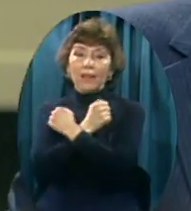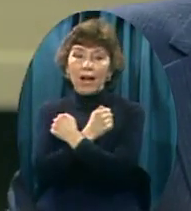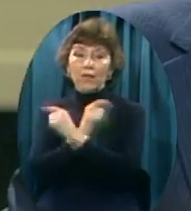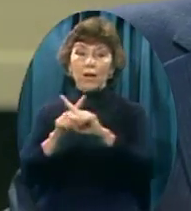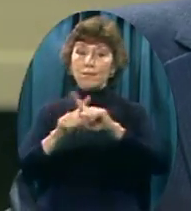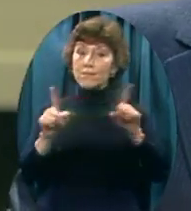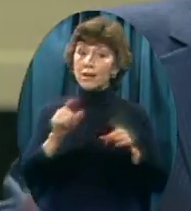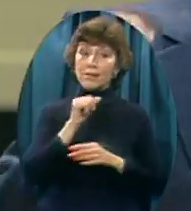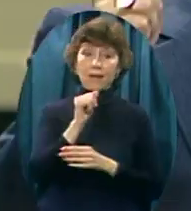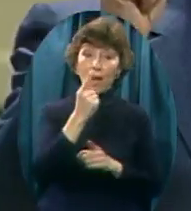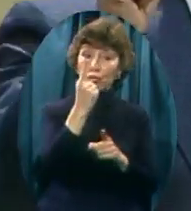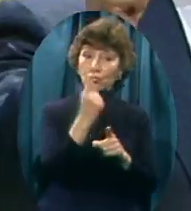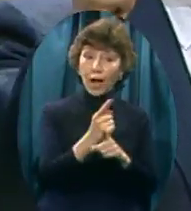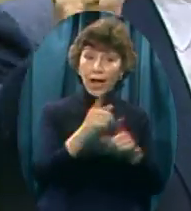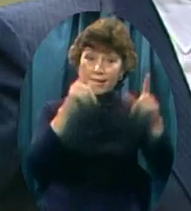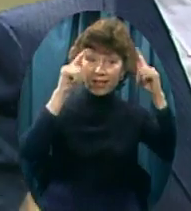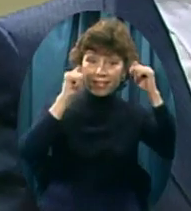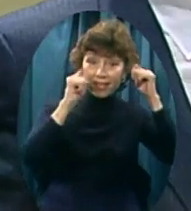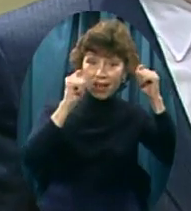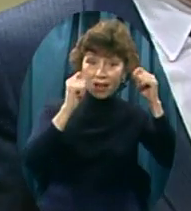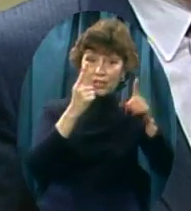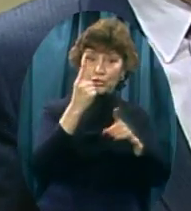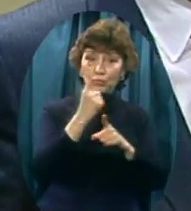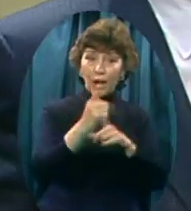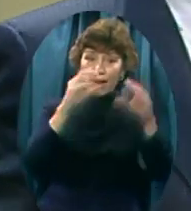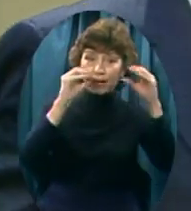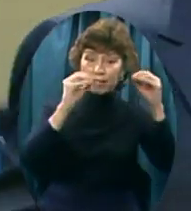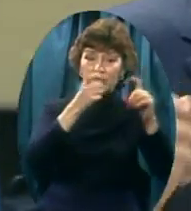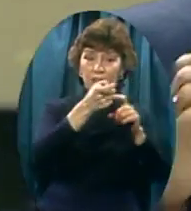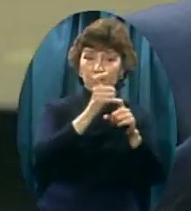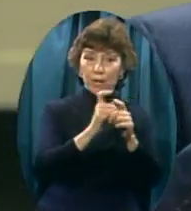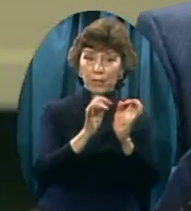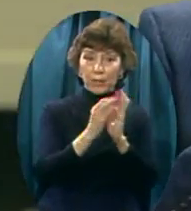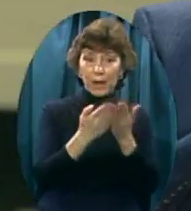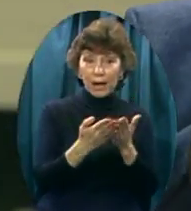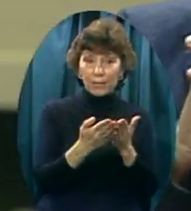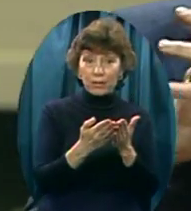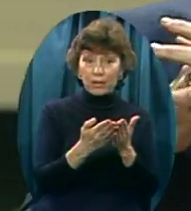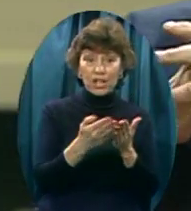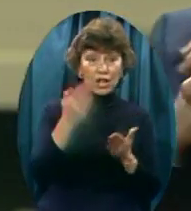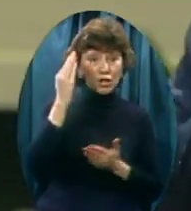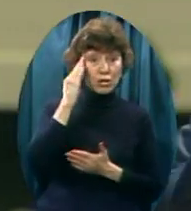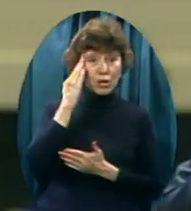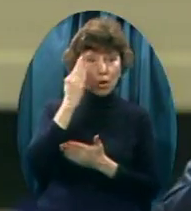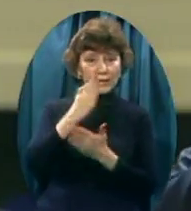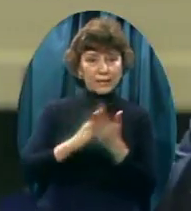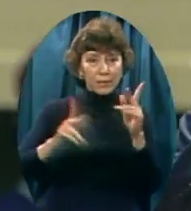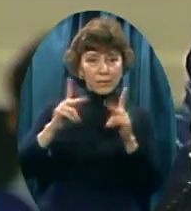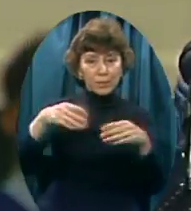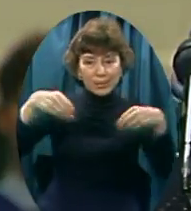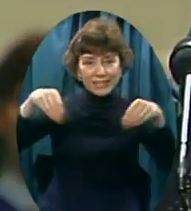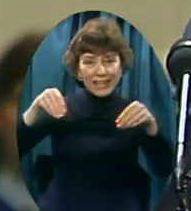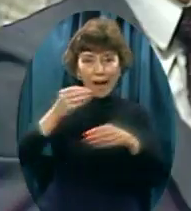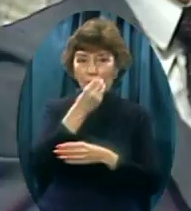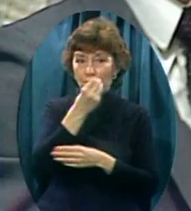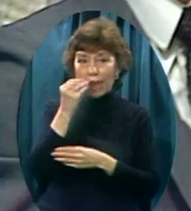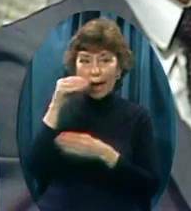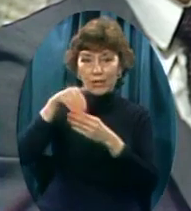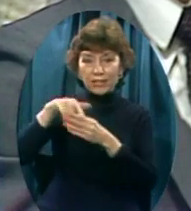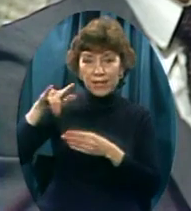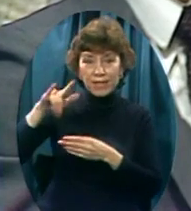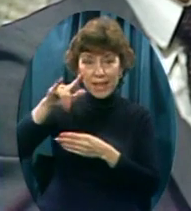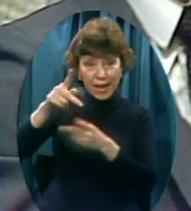The little children Who are selling their flowers In the airport They speak of a great Togetherness And love And